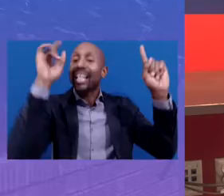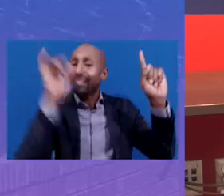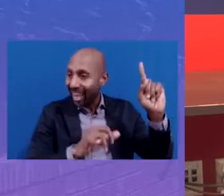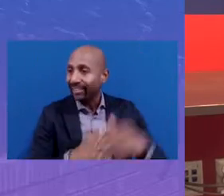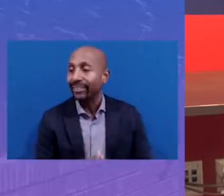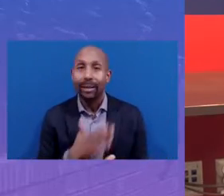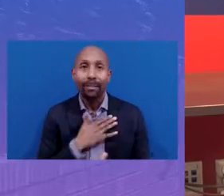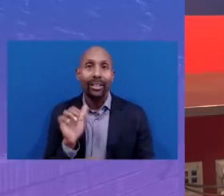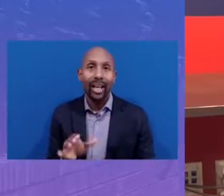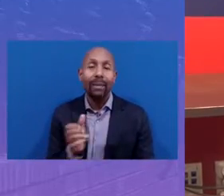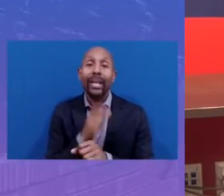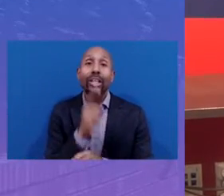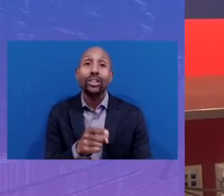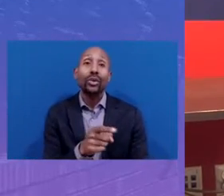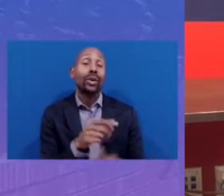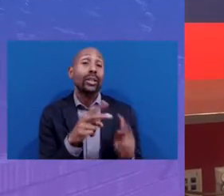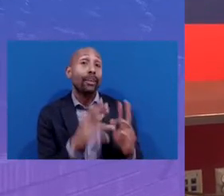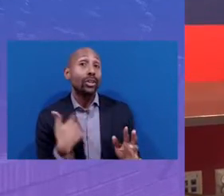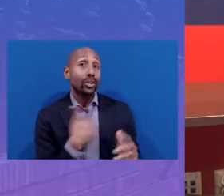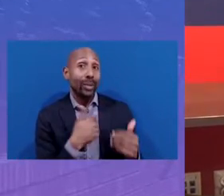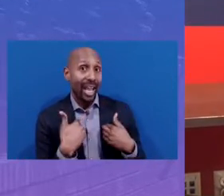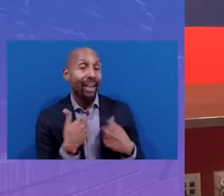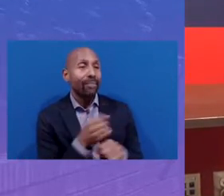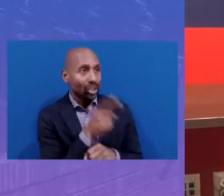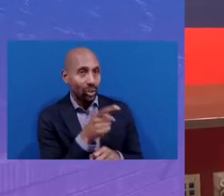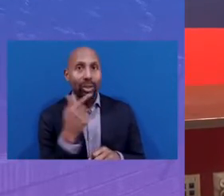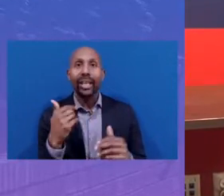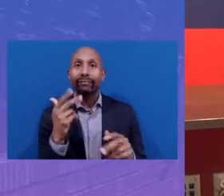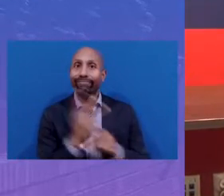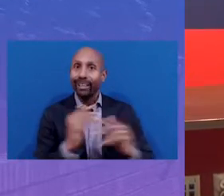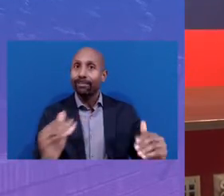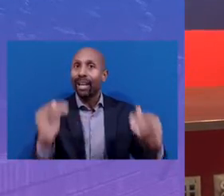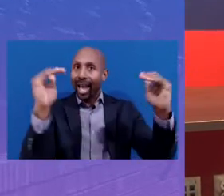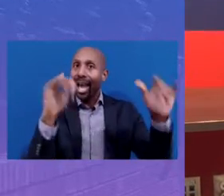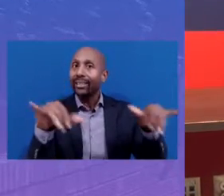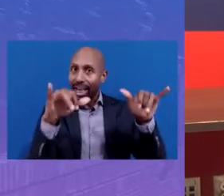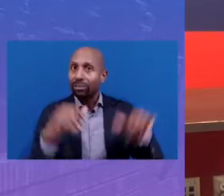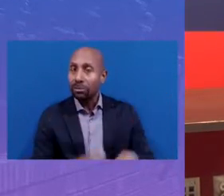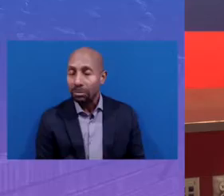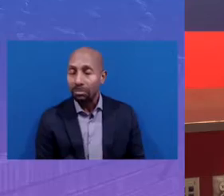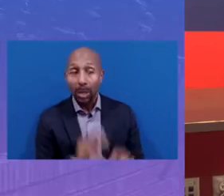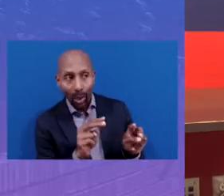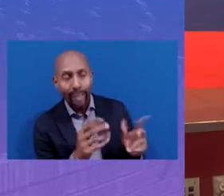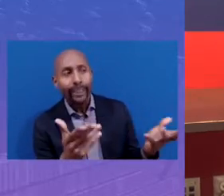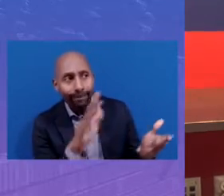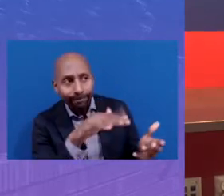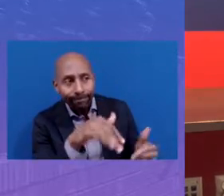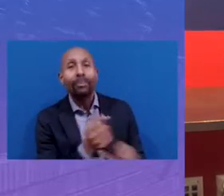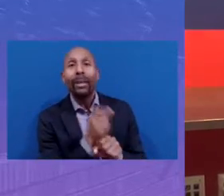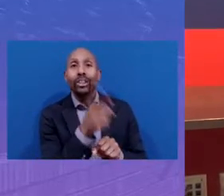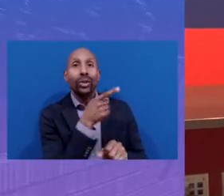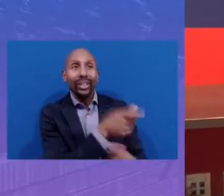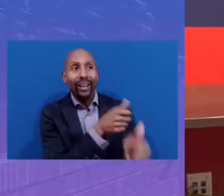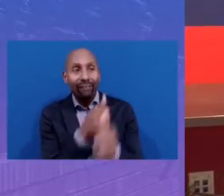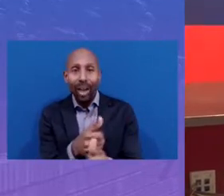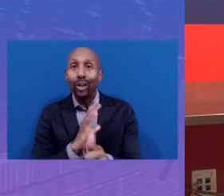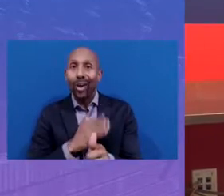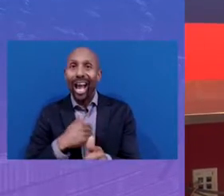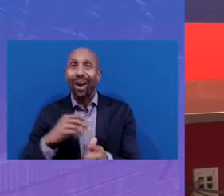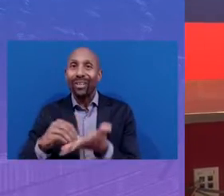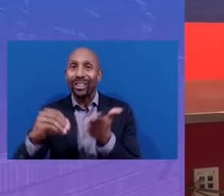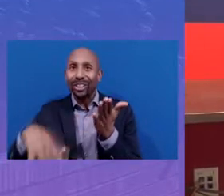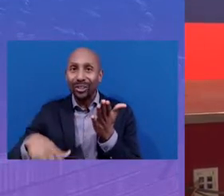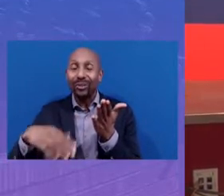make sure that we are continuing to hold the partners that we have now to a higher standard, making sure that they are adhering to our students'